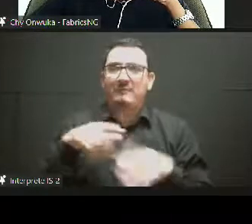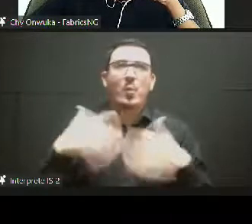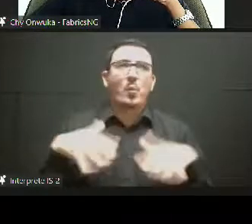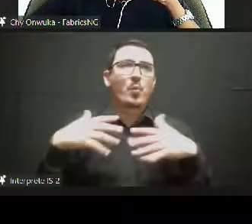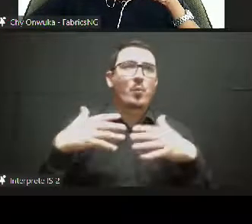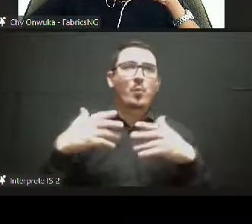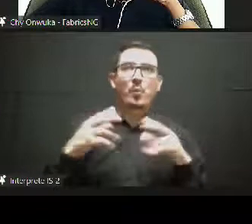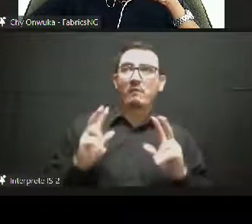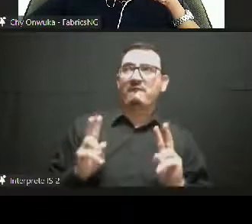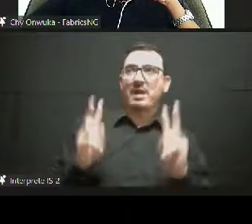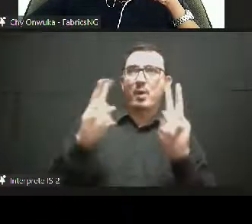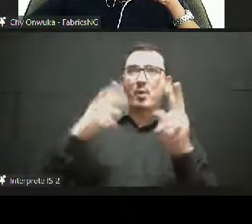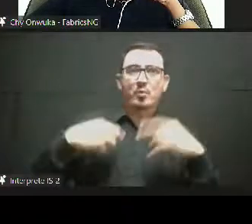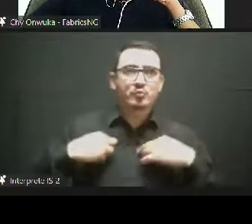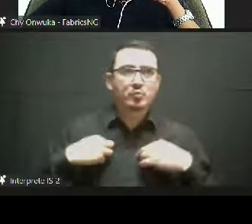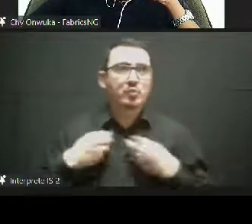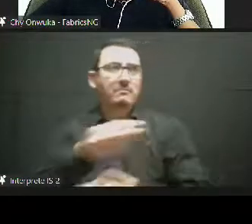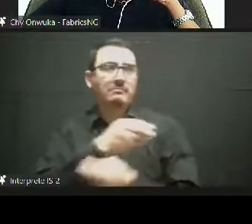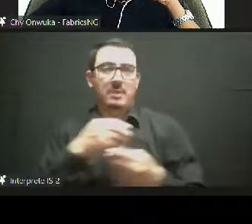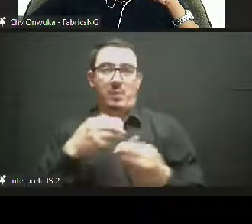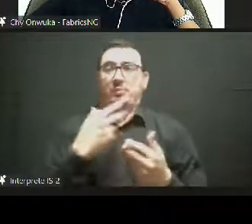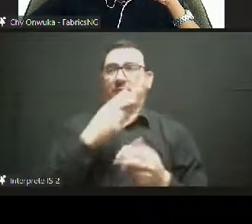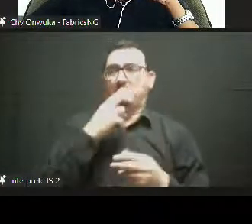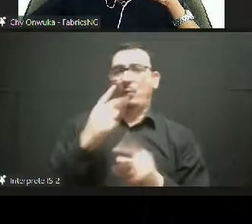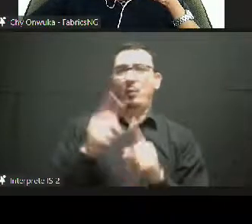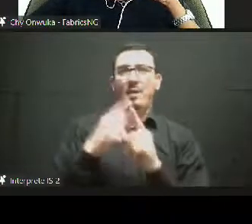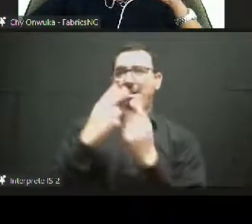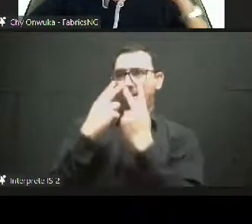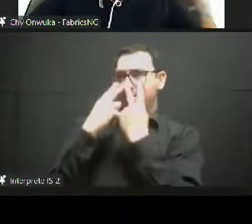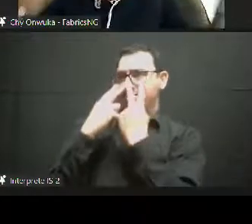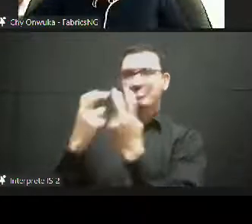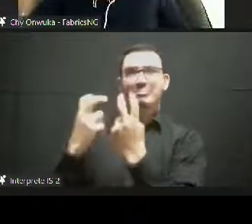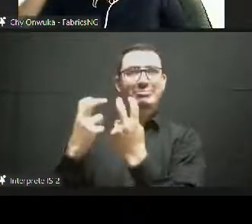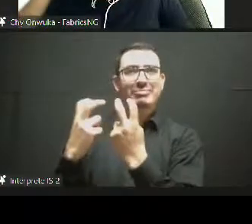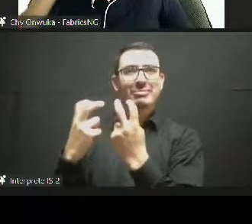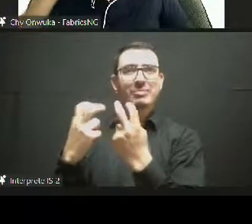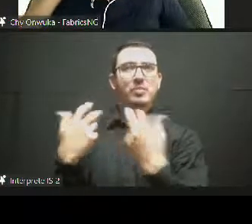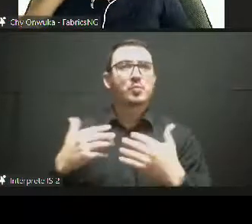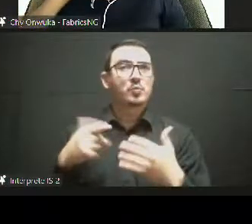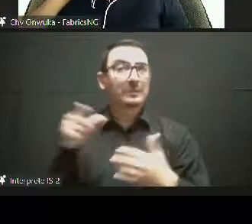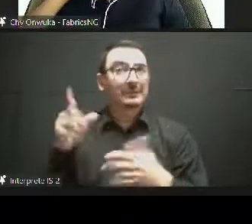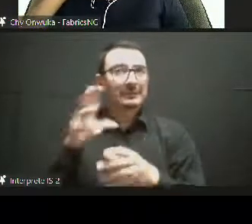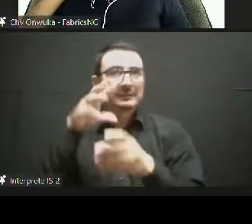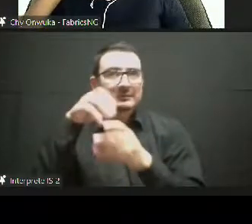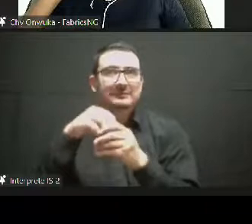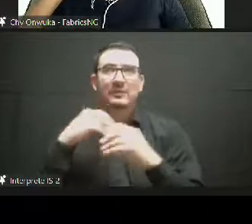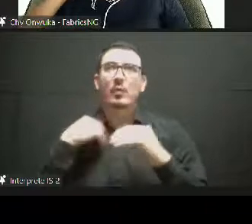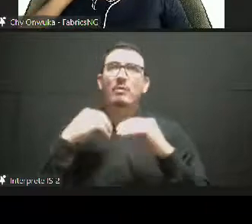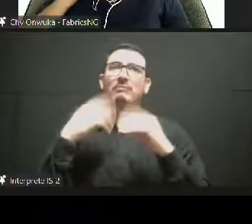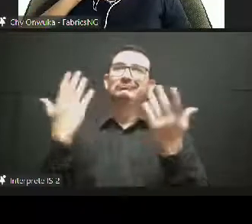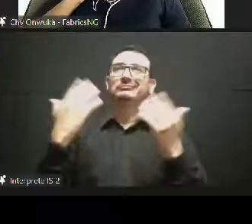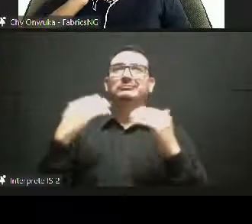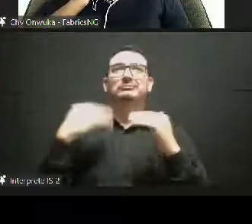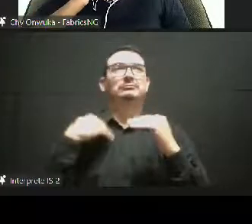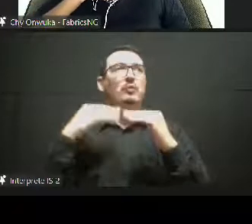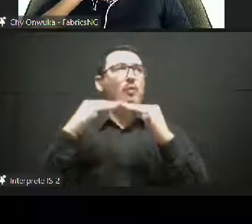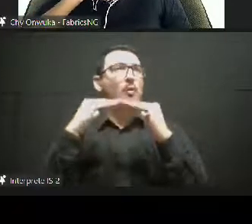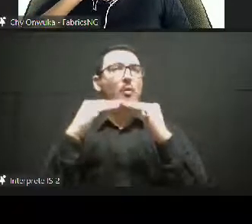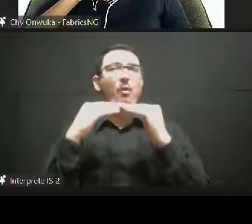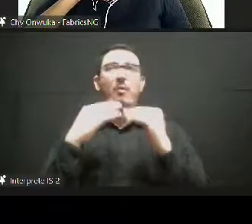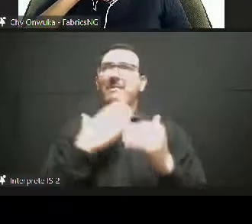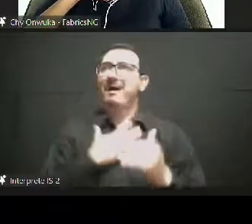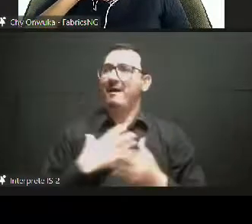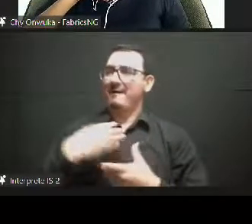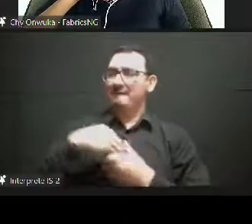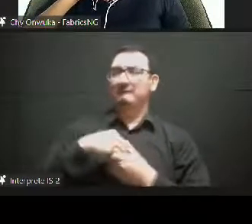interior and home design, toys and crafts, literature, there's a renaissance happening. But this